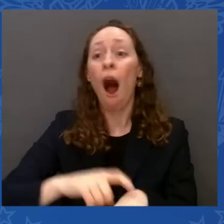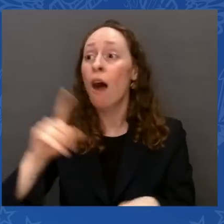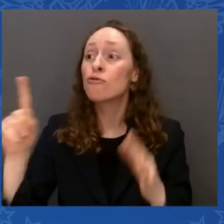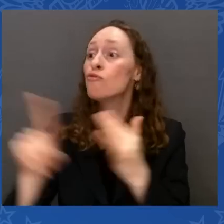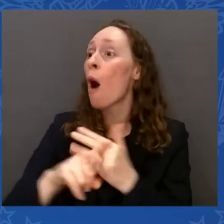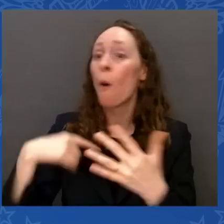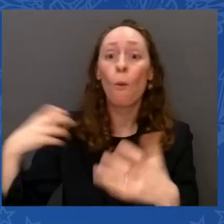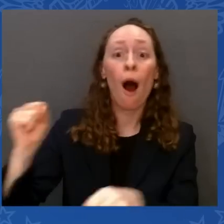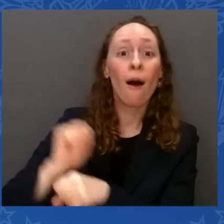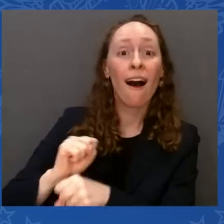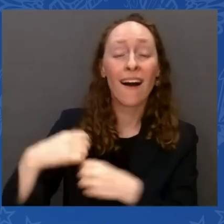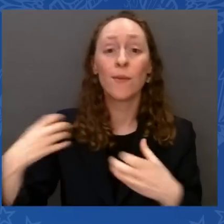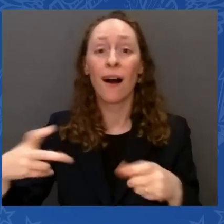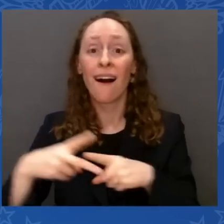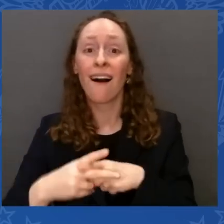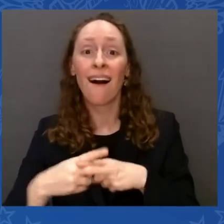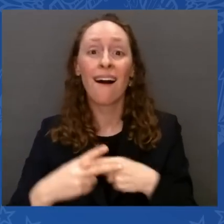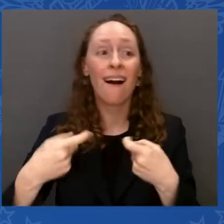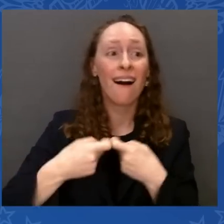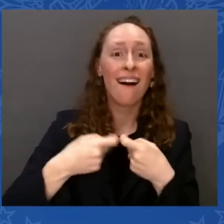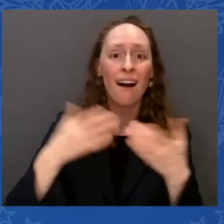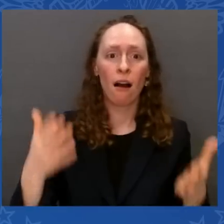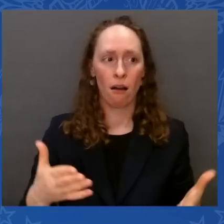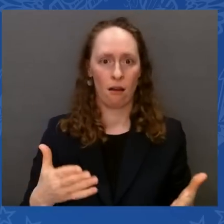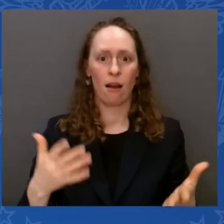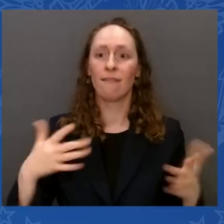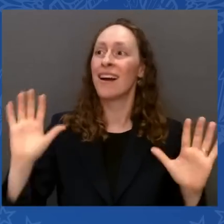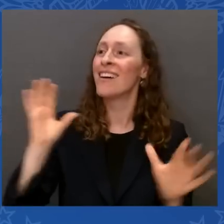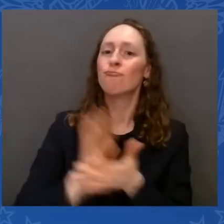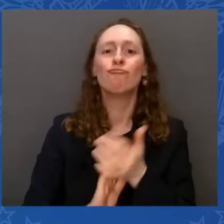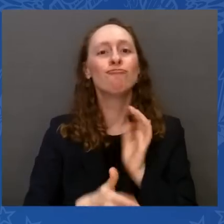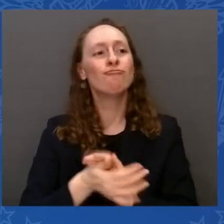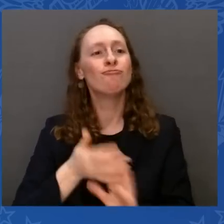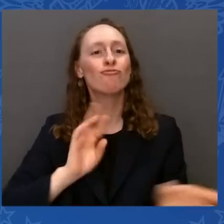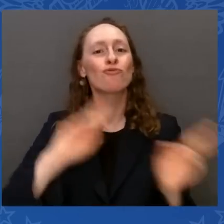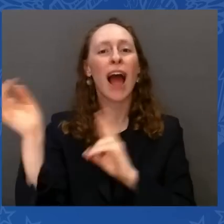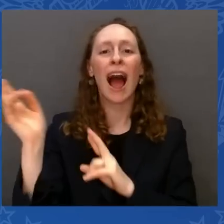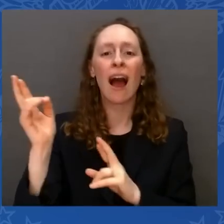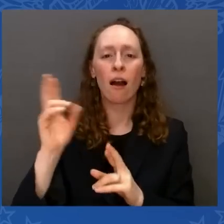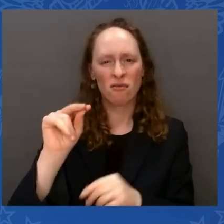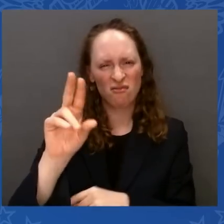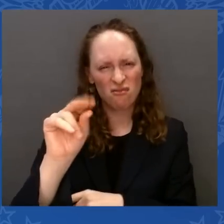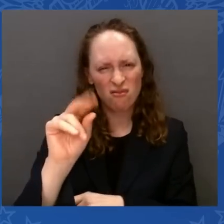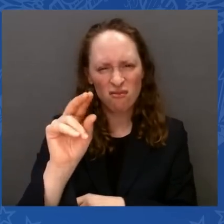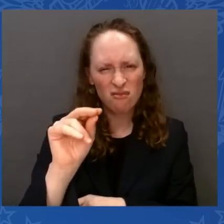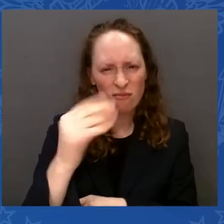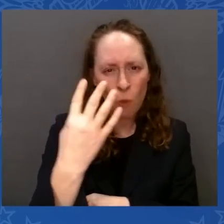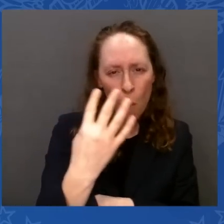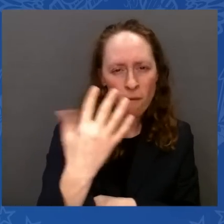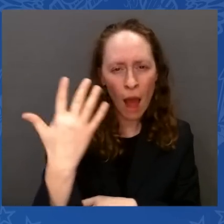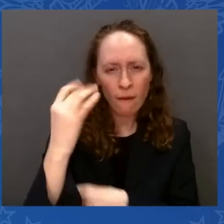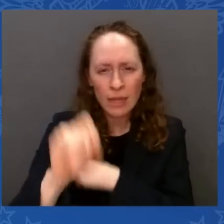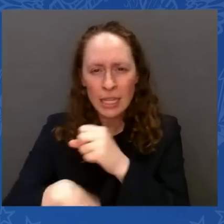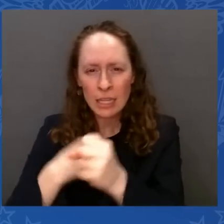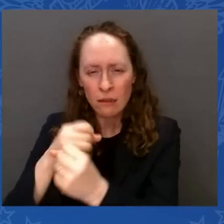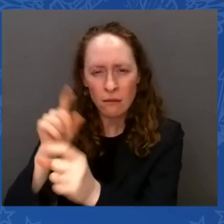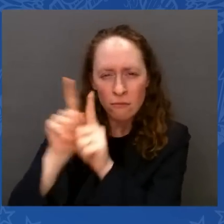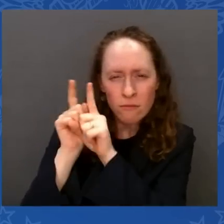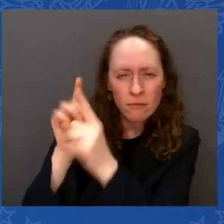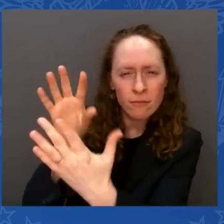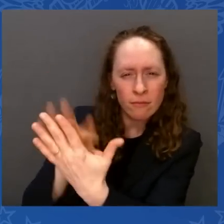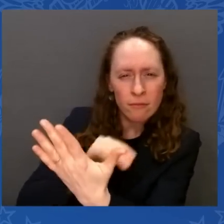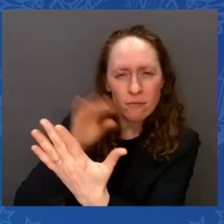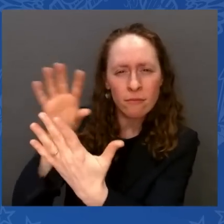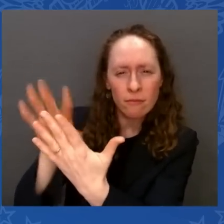electrician. You're talking about four to five years apprenticeship before you can get your car. Four to five years.